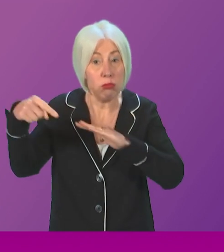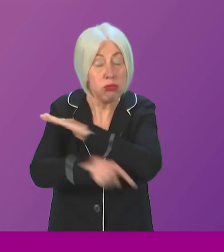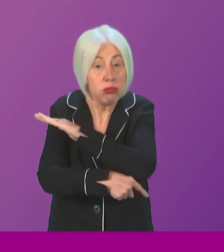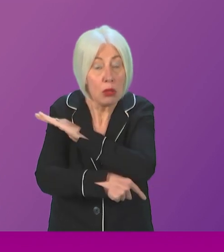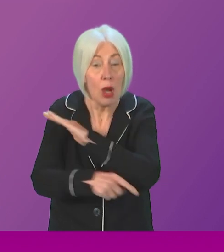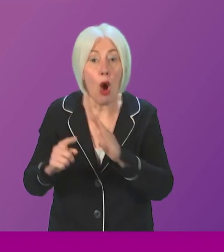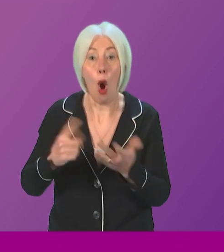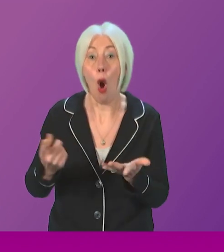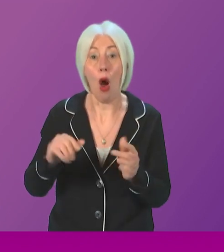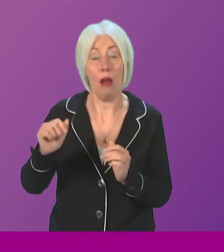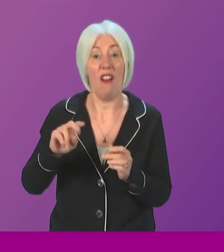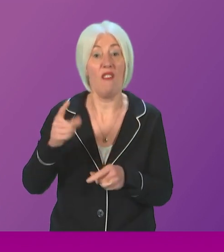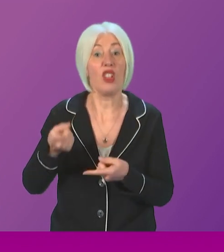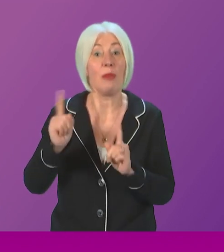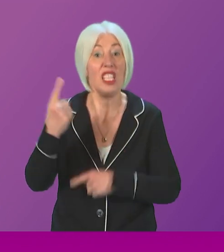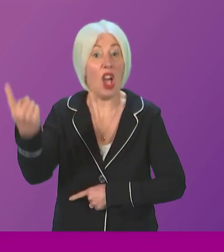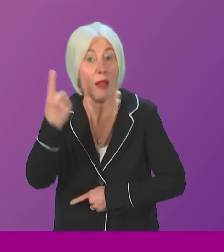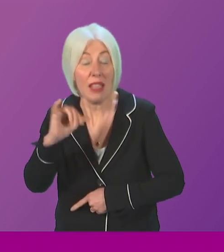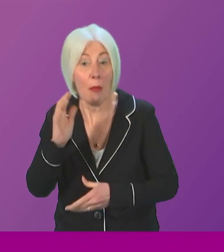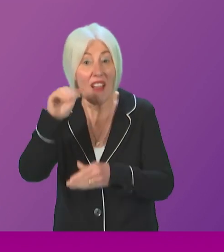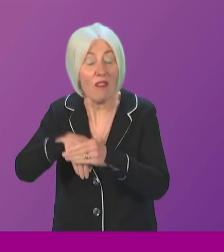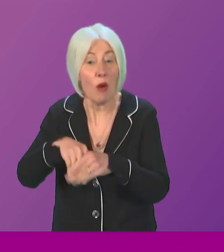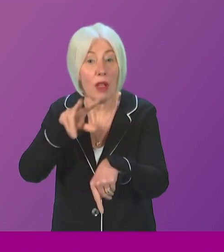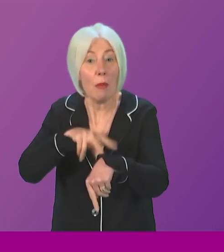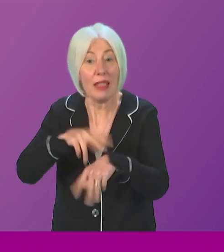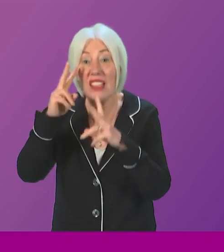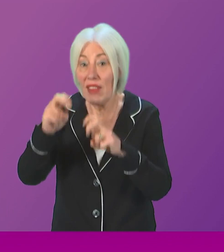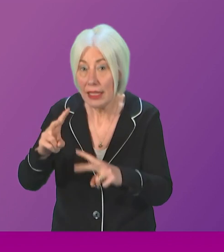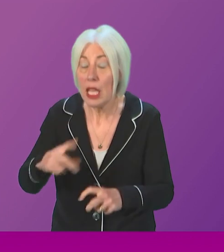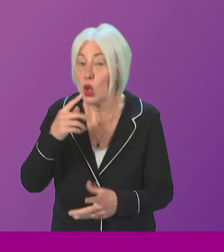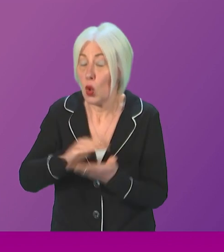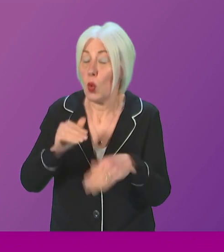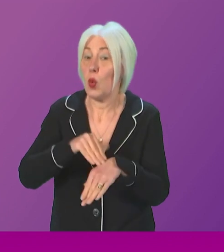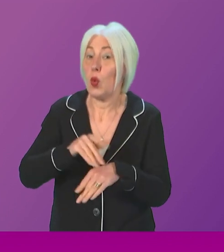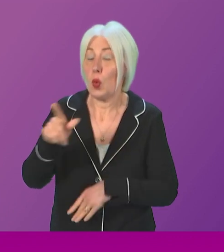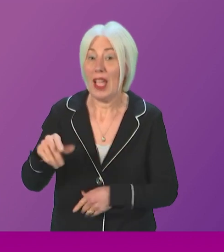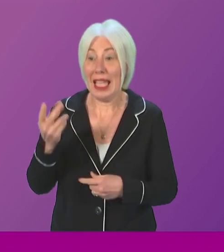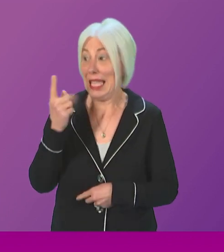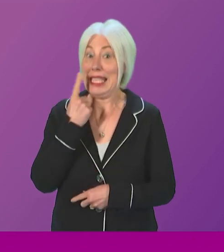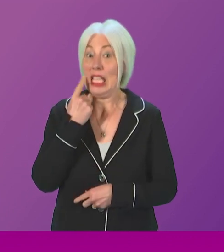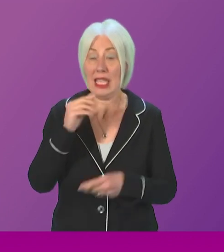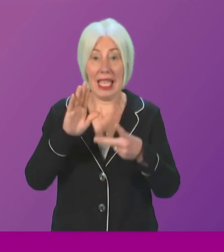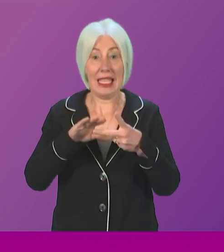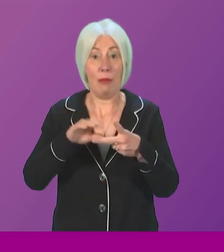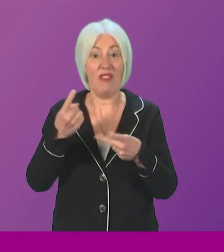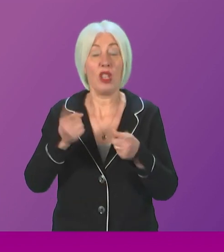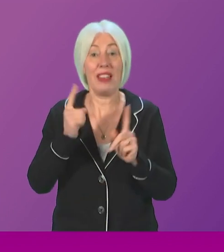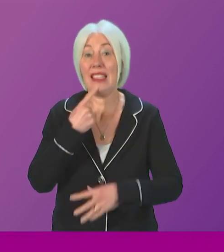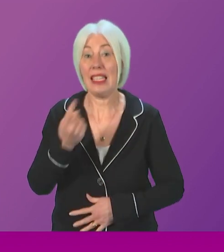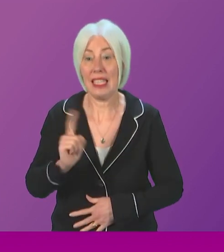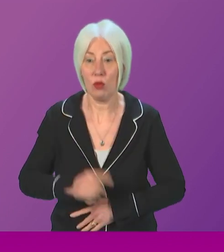may become involved in the police investigation. And yesterday, the Deputy First Minister said this.